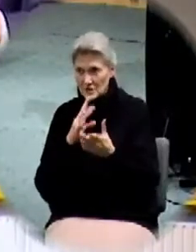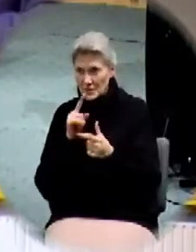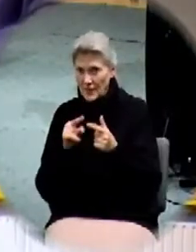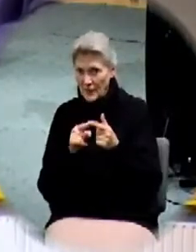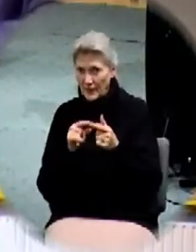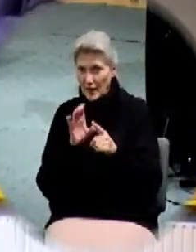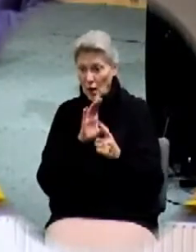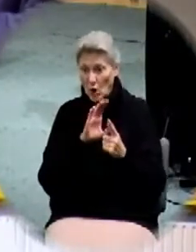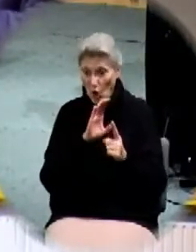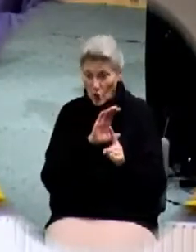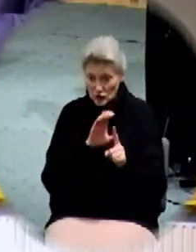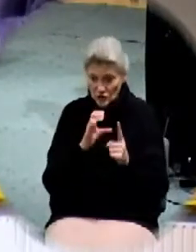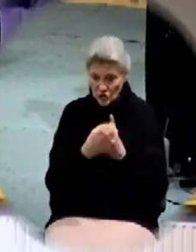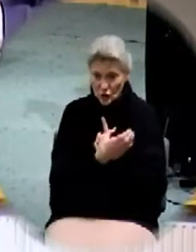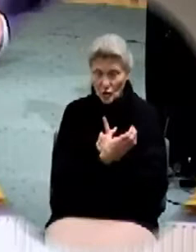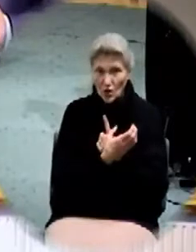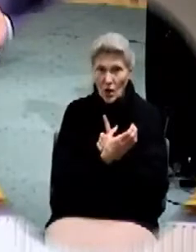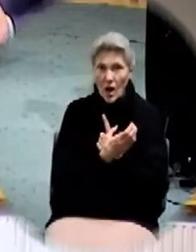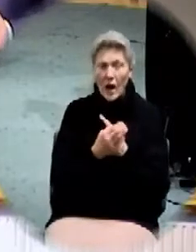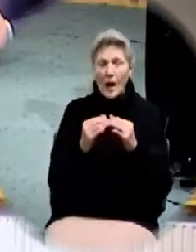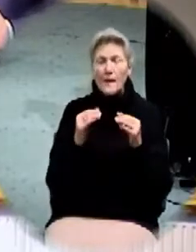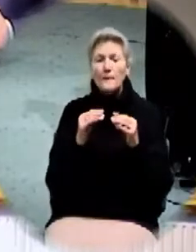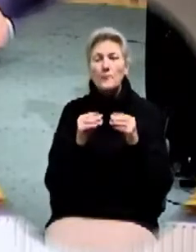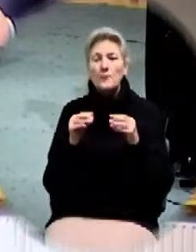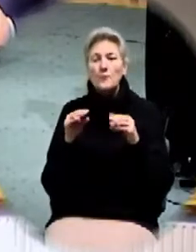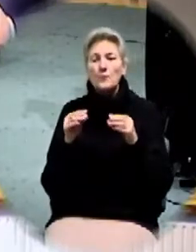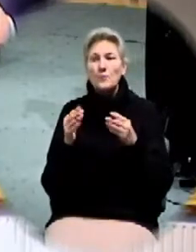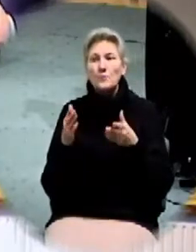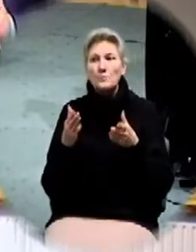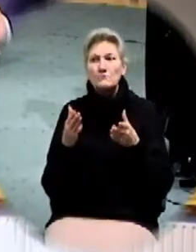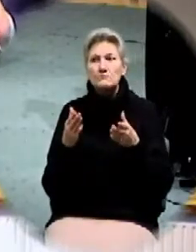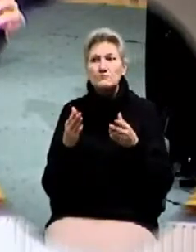talks about the culture around us bringing it down to a level of immaturity